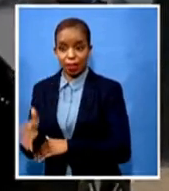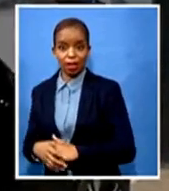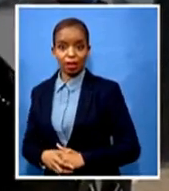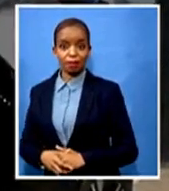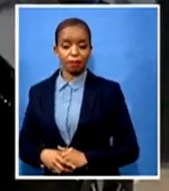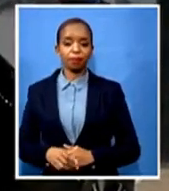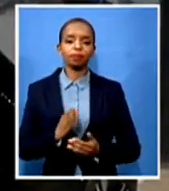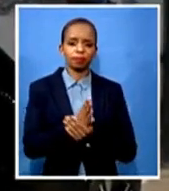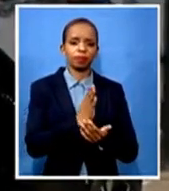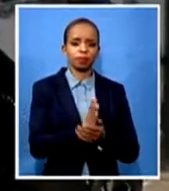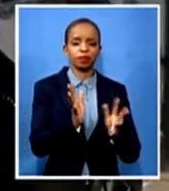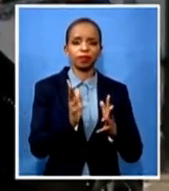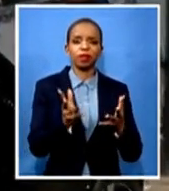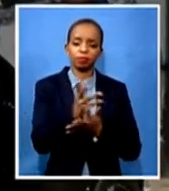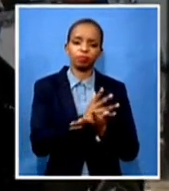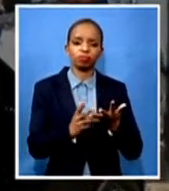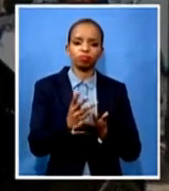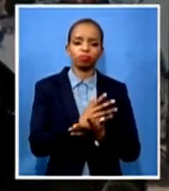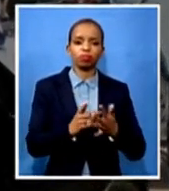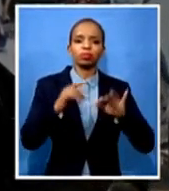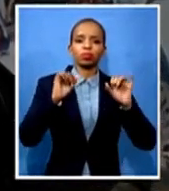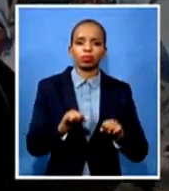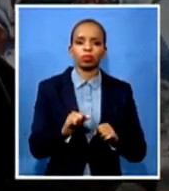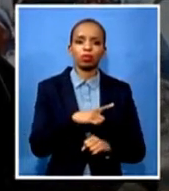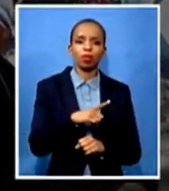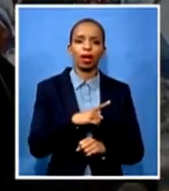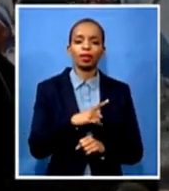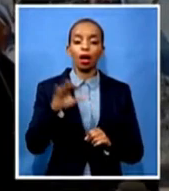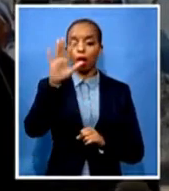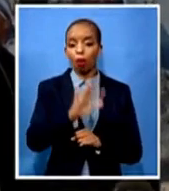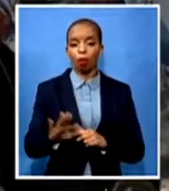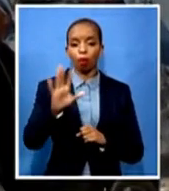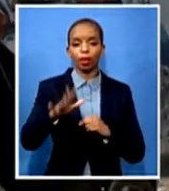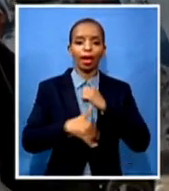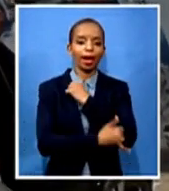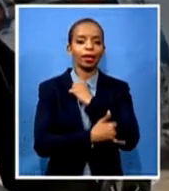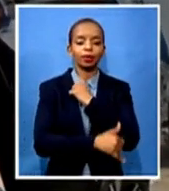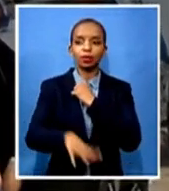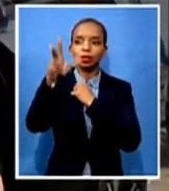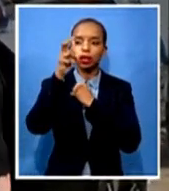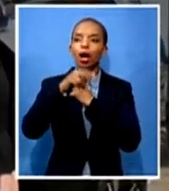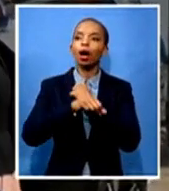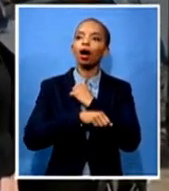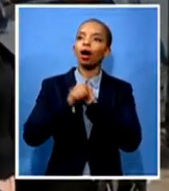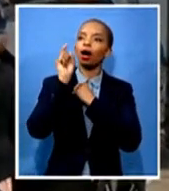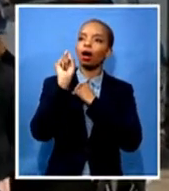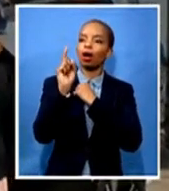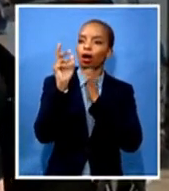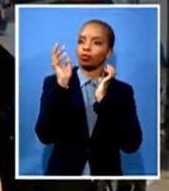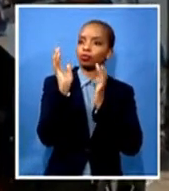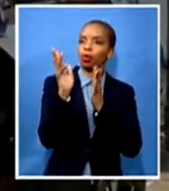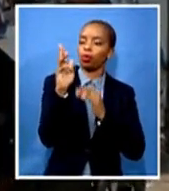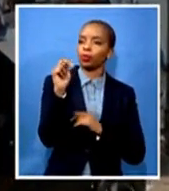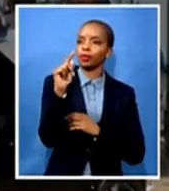the whole country, heard about that Makayandini Cricket Academy that was launched. Leases were signed,